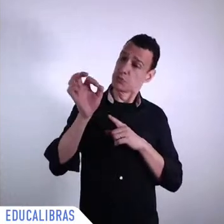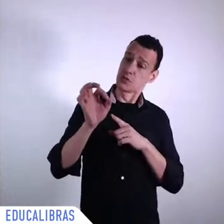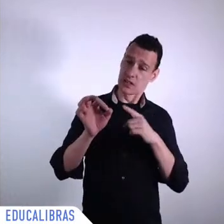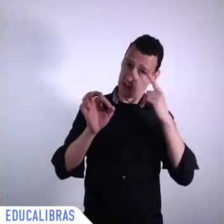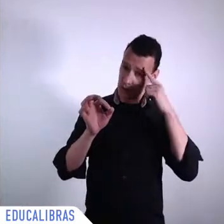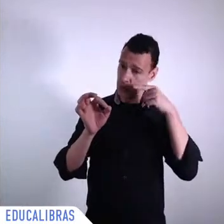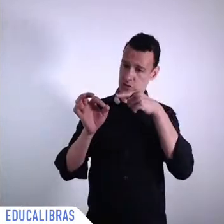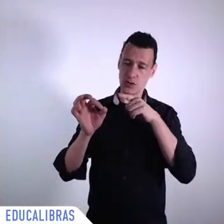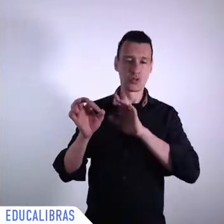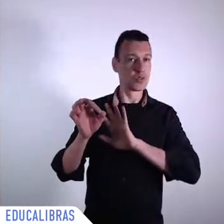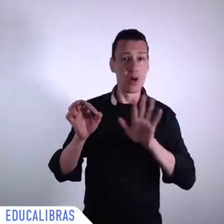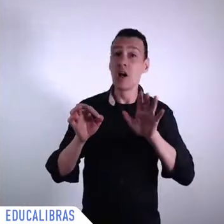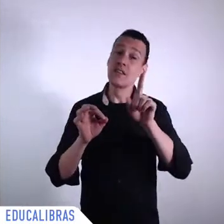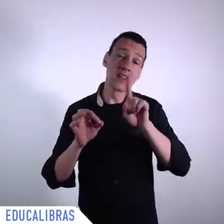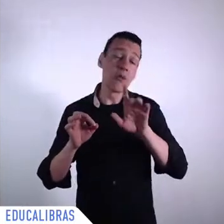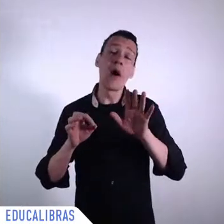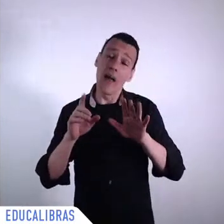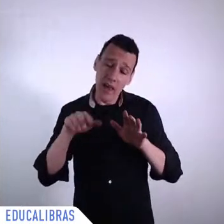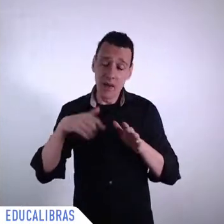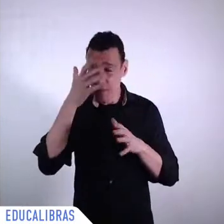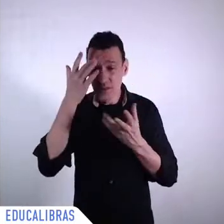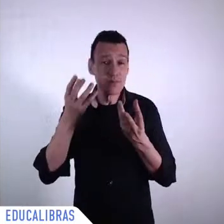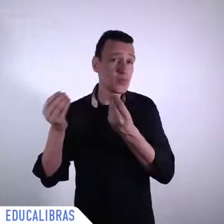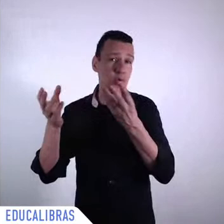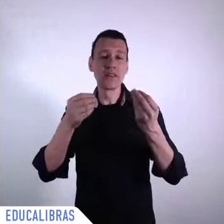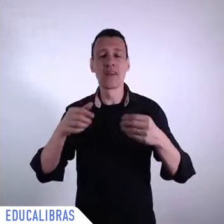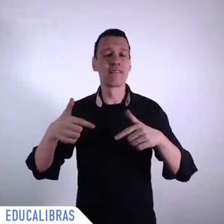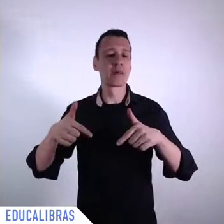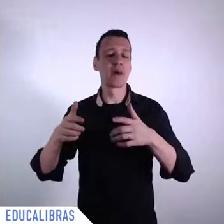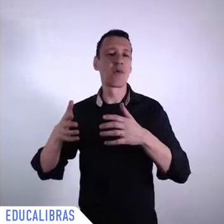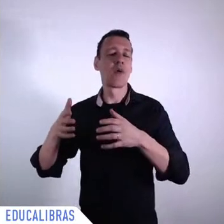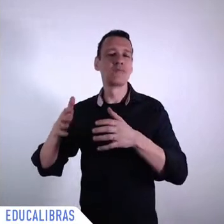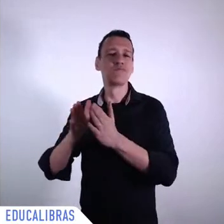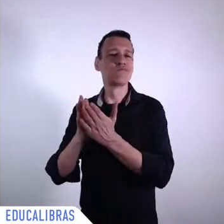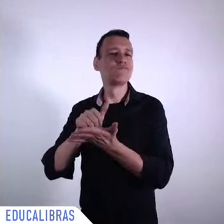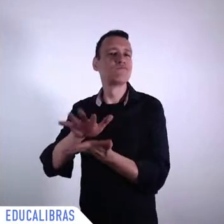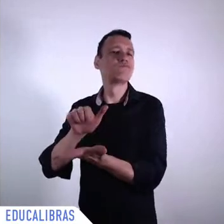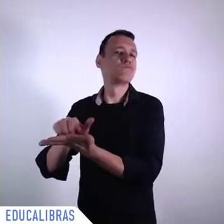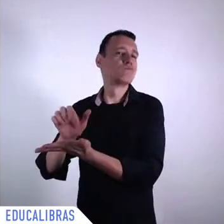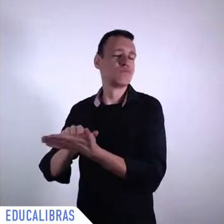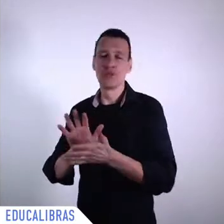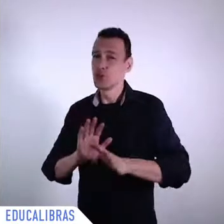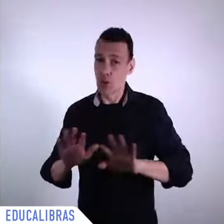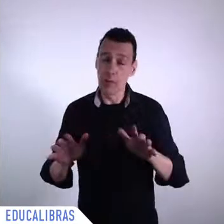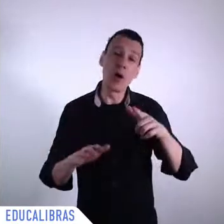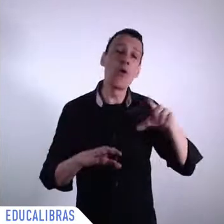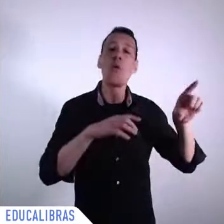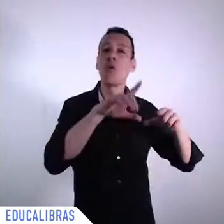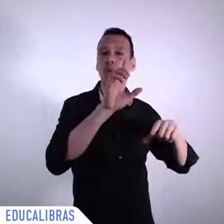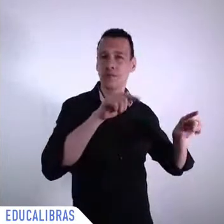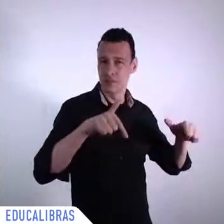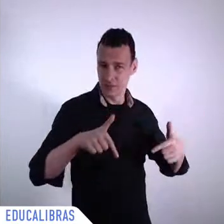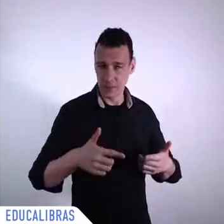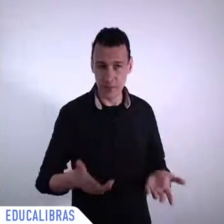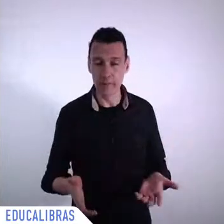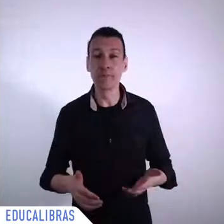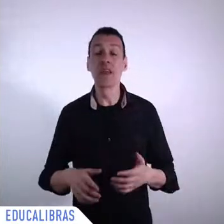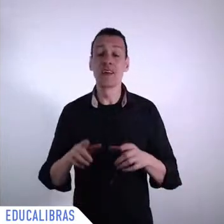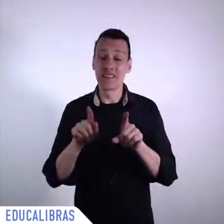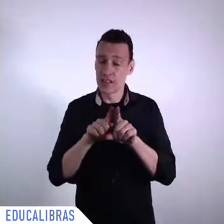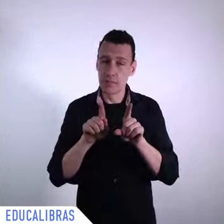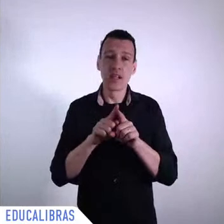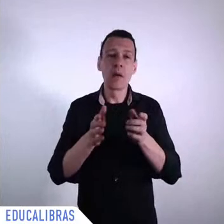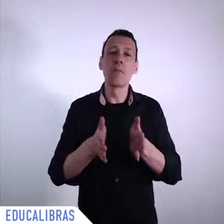also forecasting high increases in poverty rates in Latin America we forecast an increase of about 7